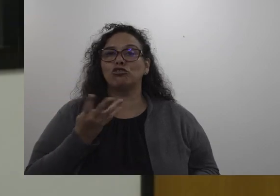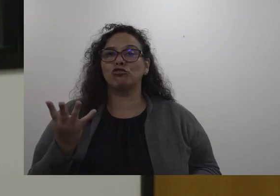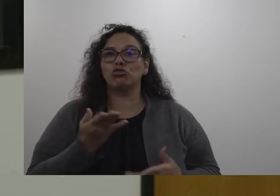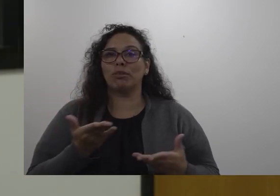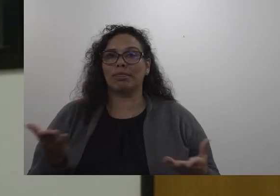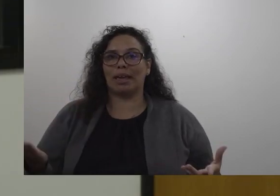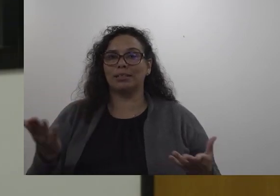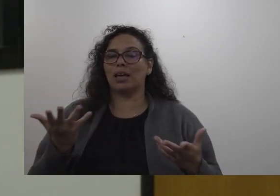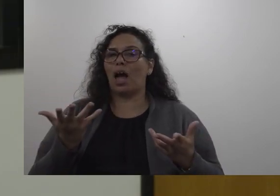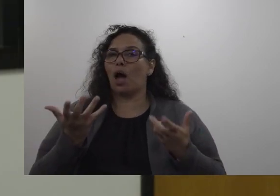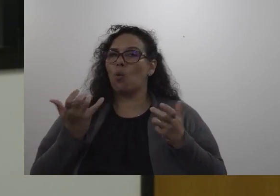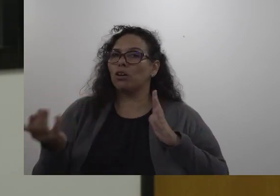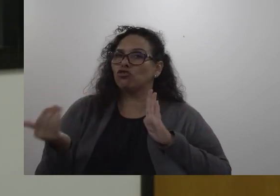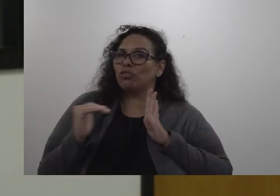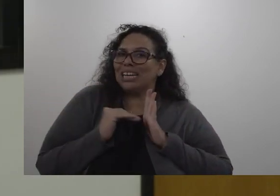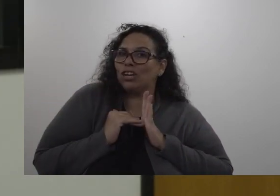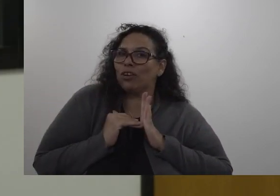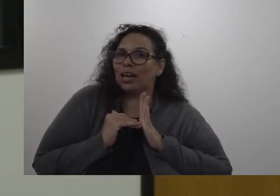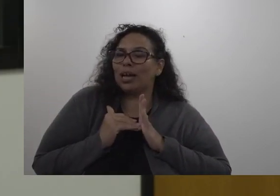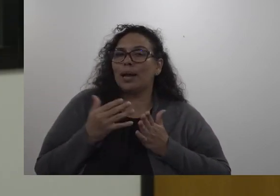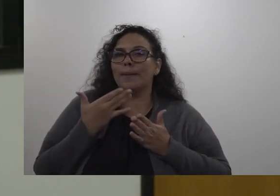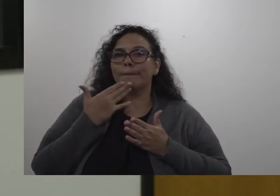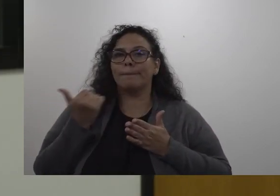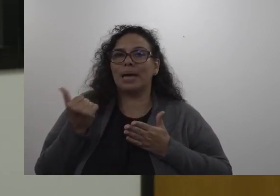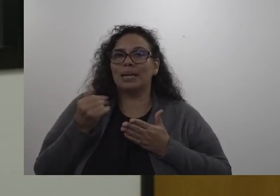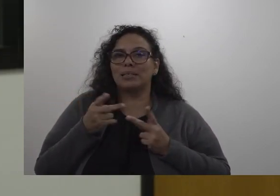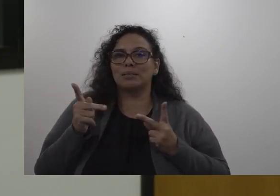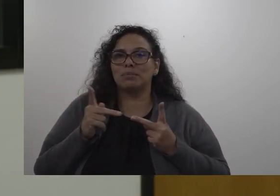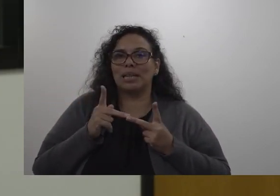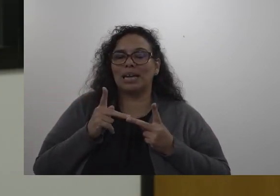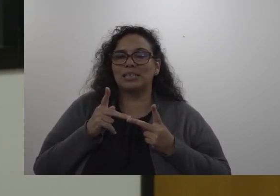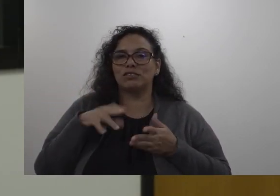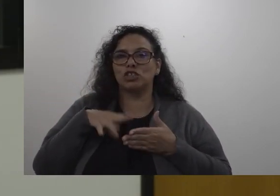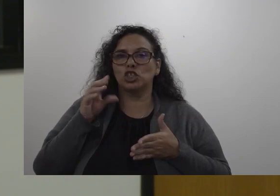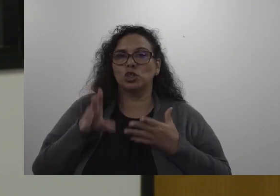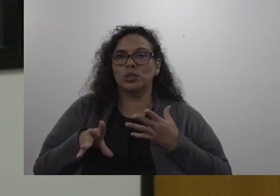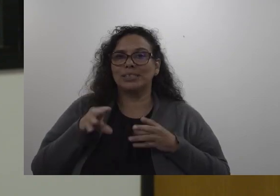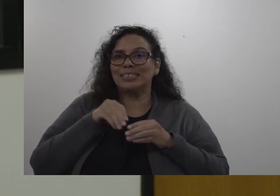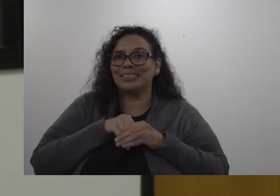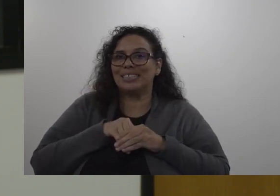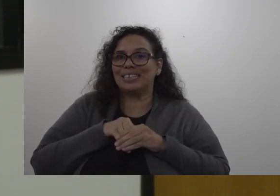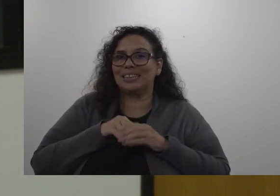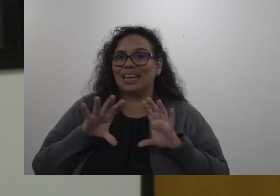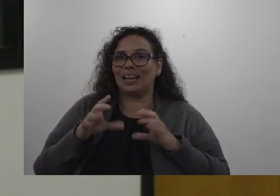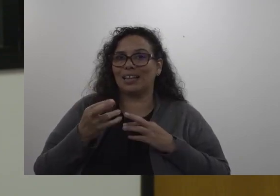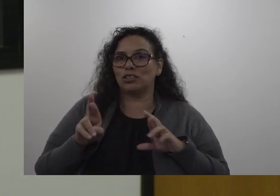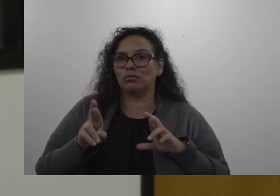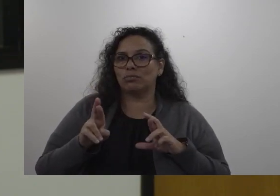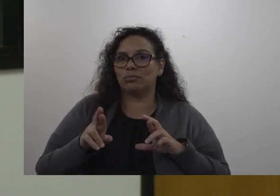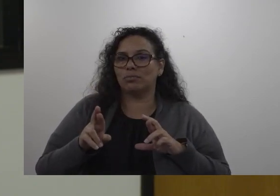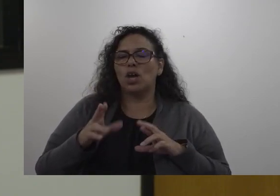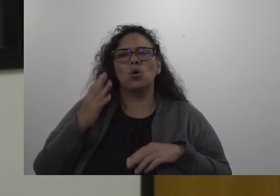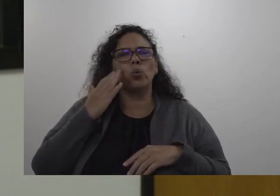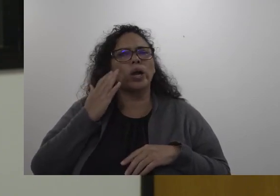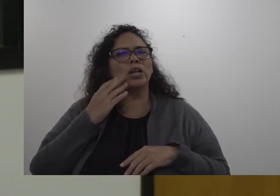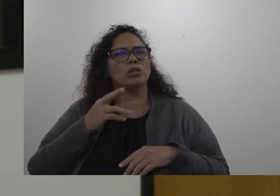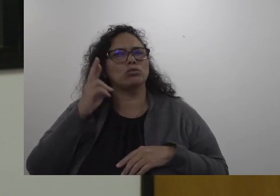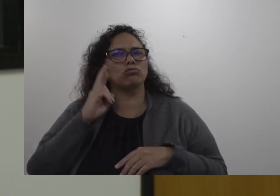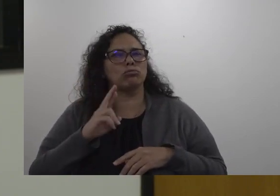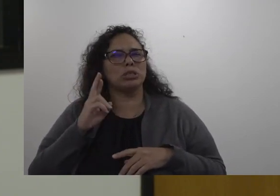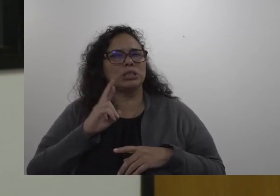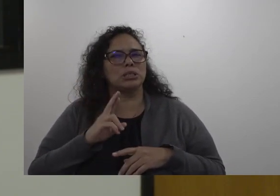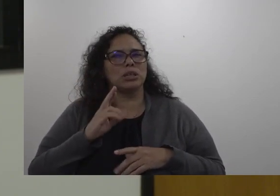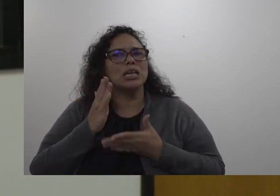want to reiterate the best place for students is in their school classroom we know that there are reasons why that is not possible for some